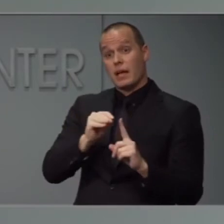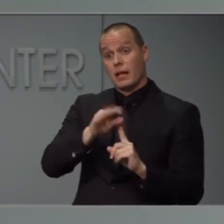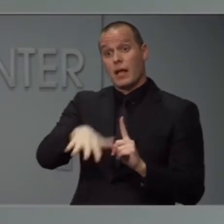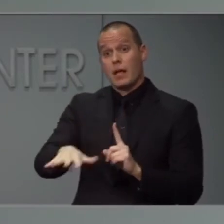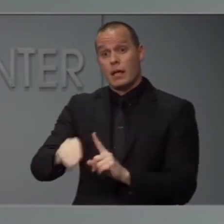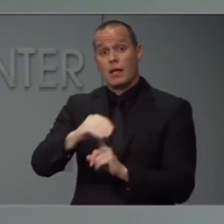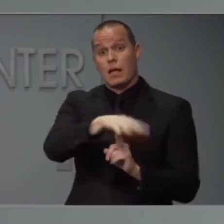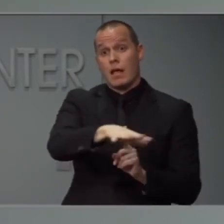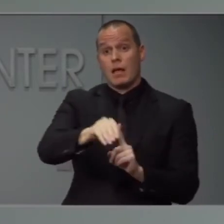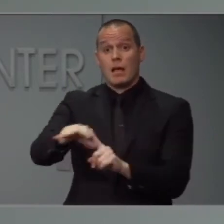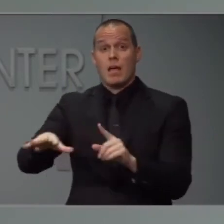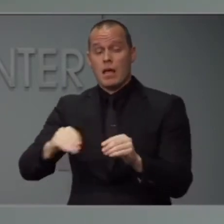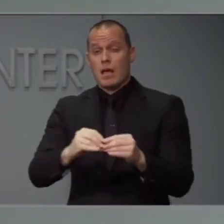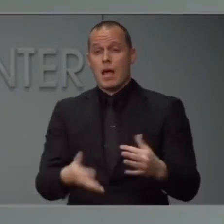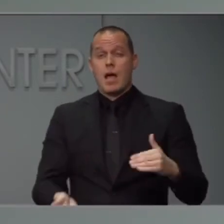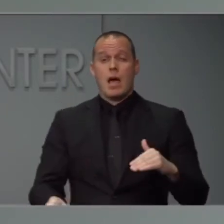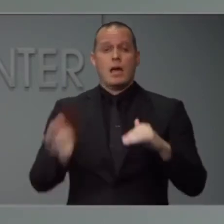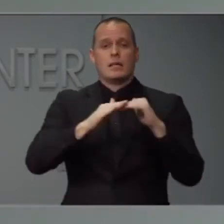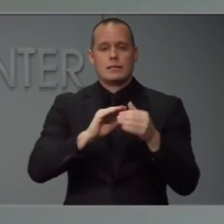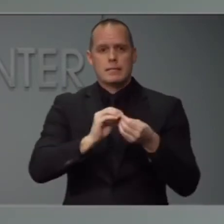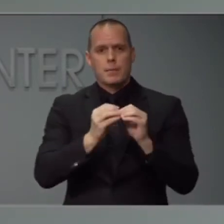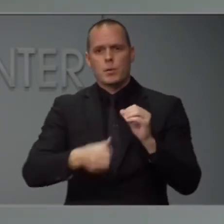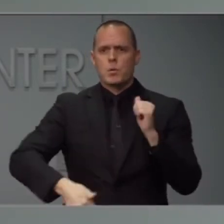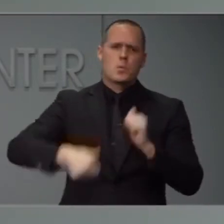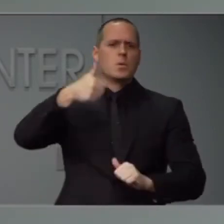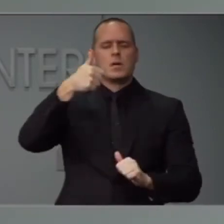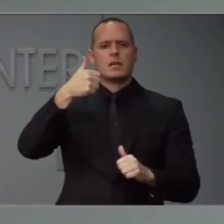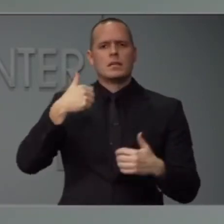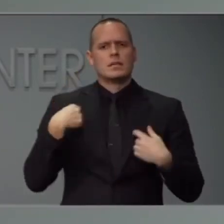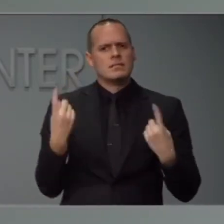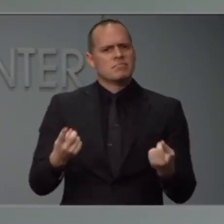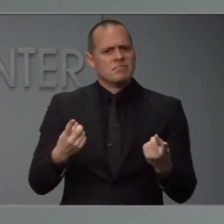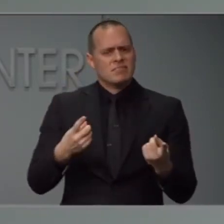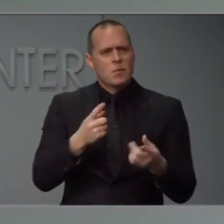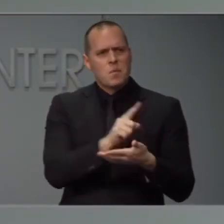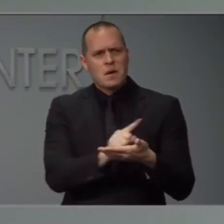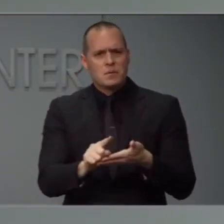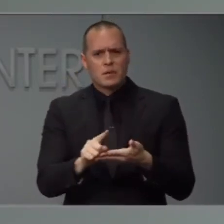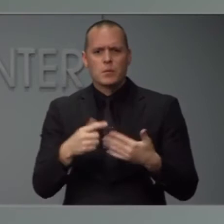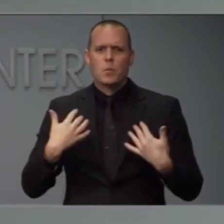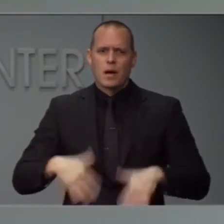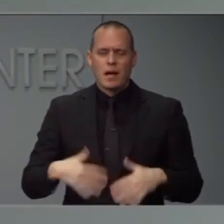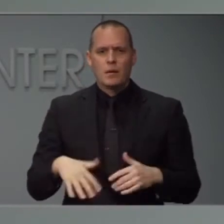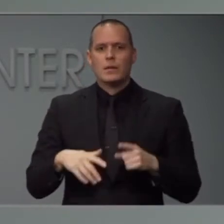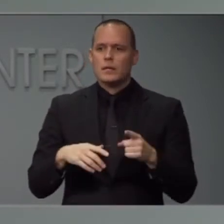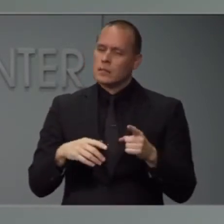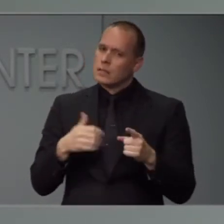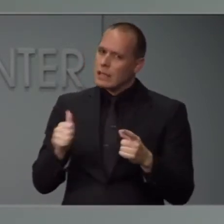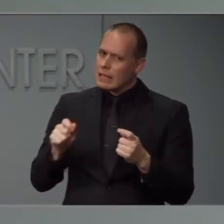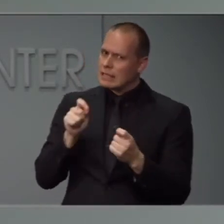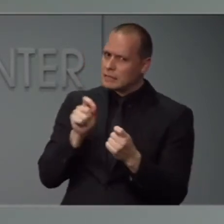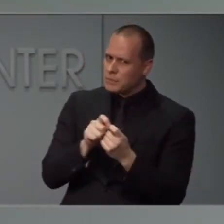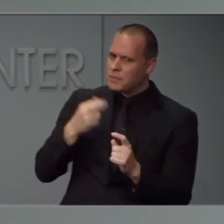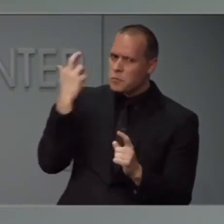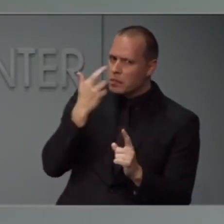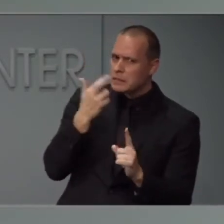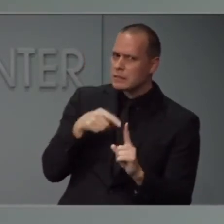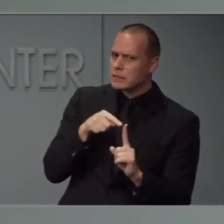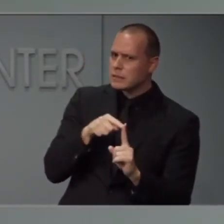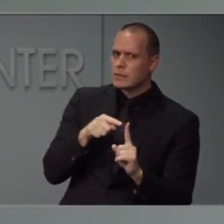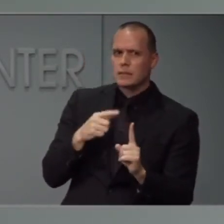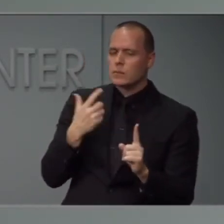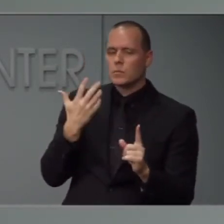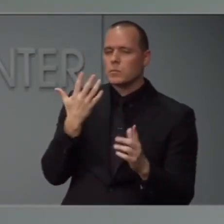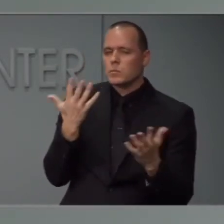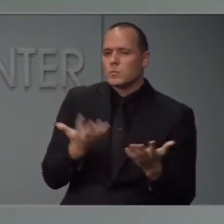in cases over the past week. We've seen a pretty significant acceleration. Anything specific that's been driving that? Is it more characteristics